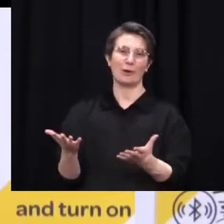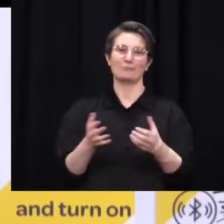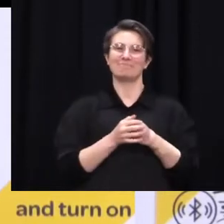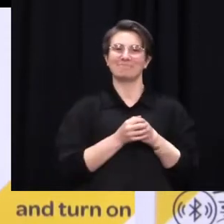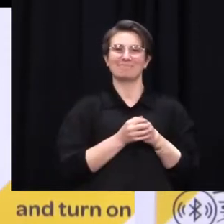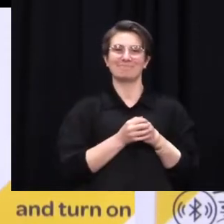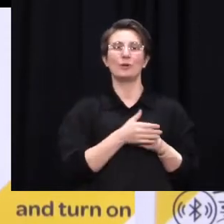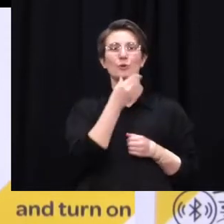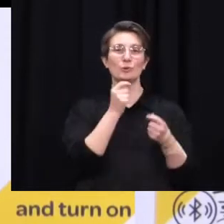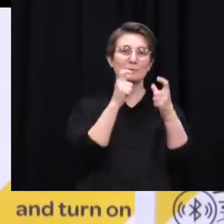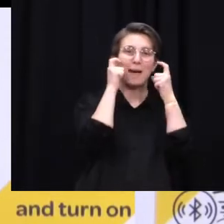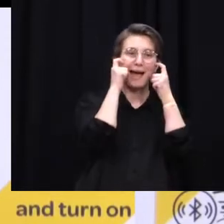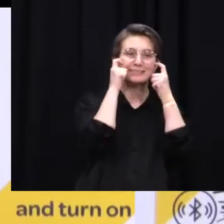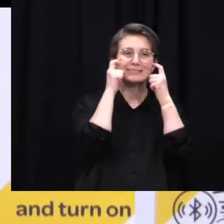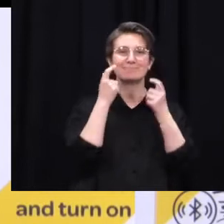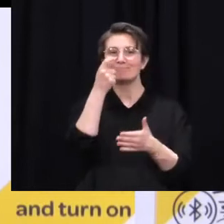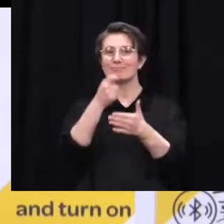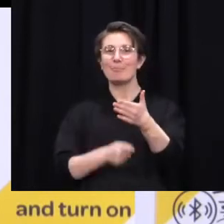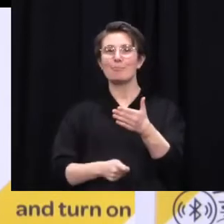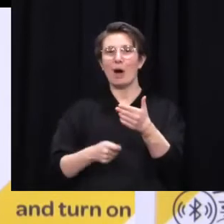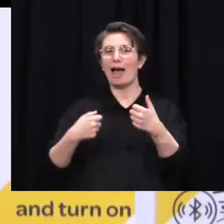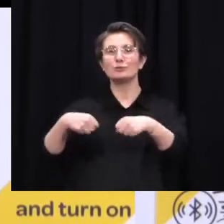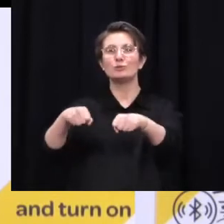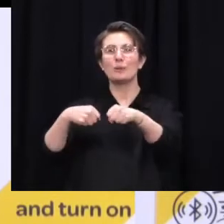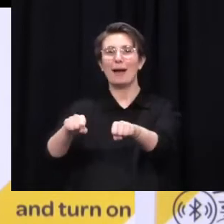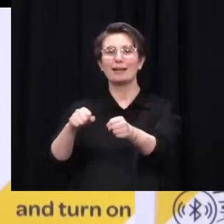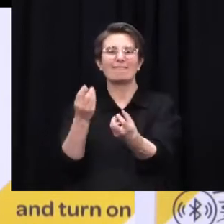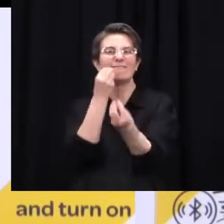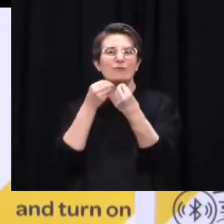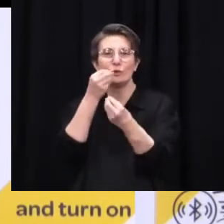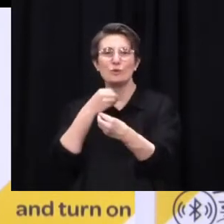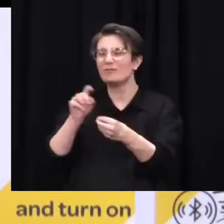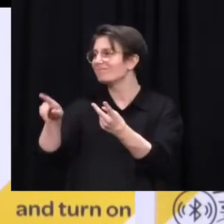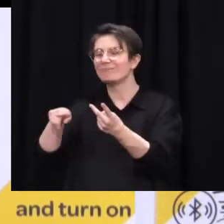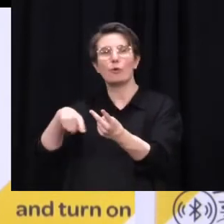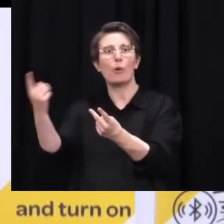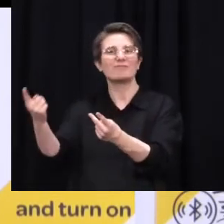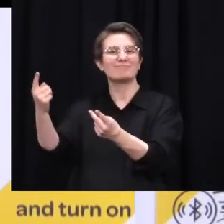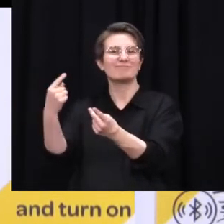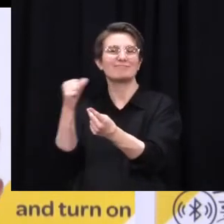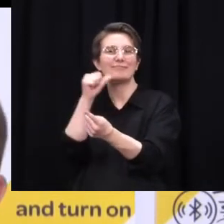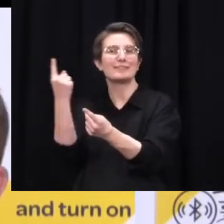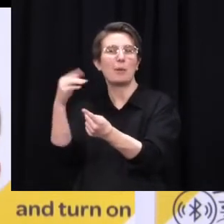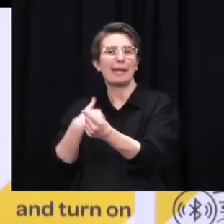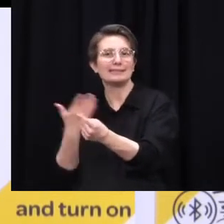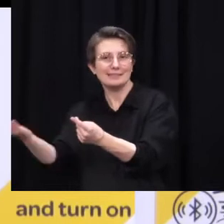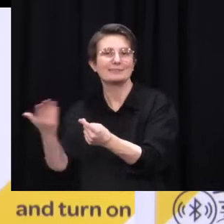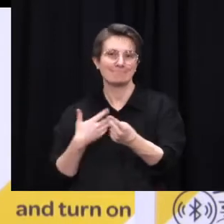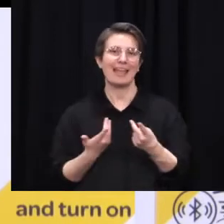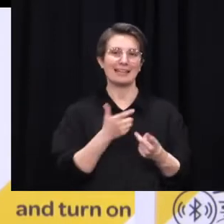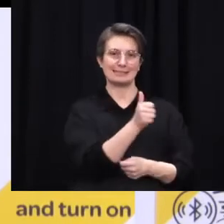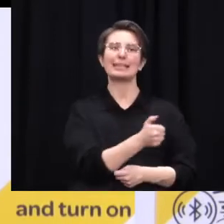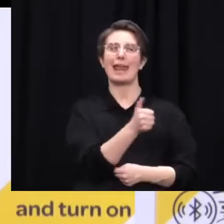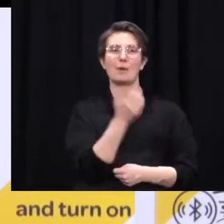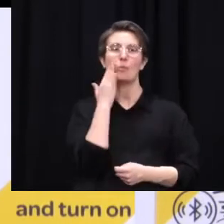using the app or the book. Also, just a final reminder, the next press conference will be at 3 o'clock tomorrow after